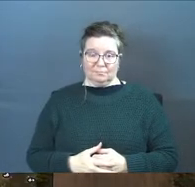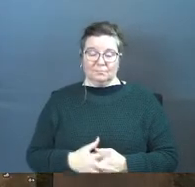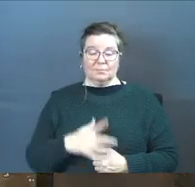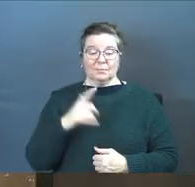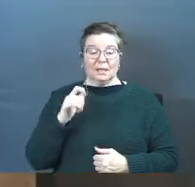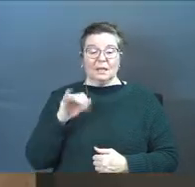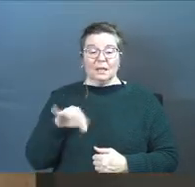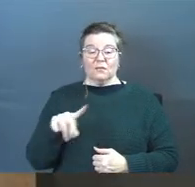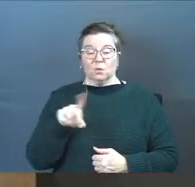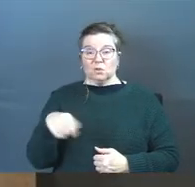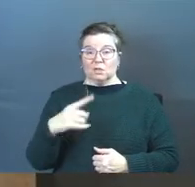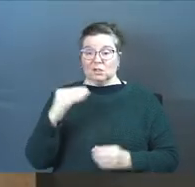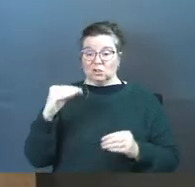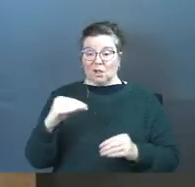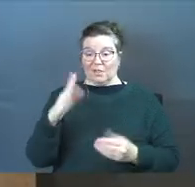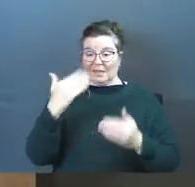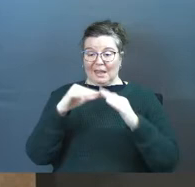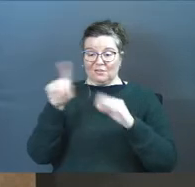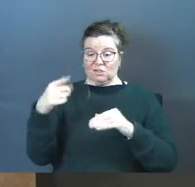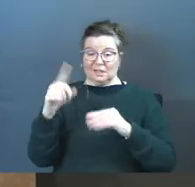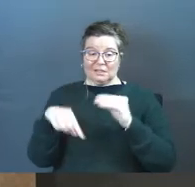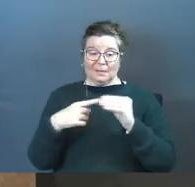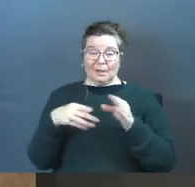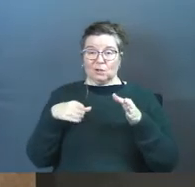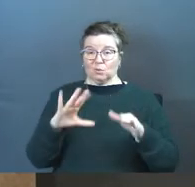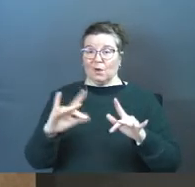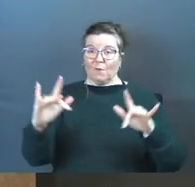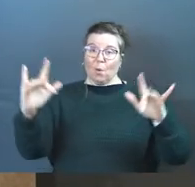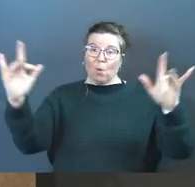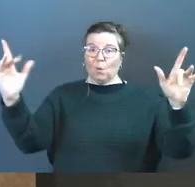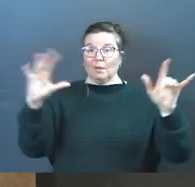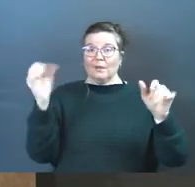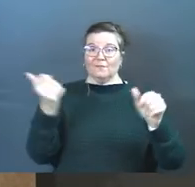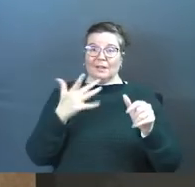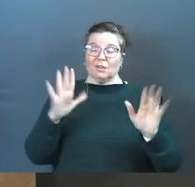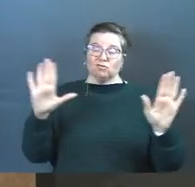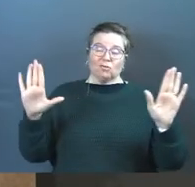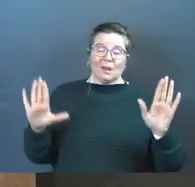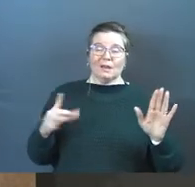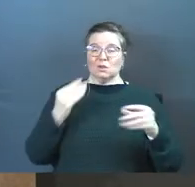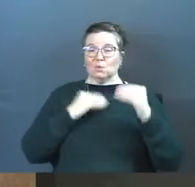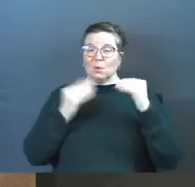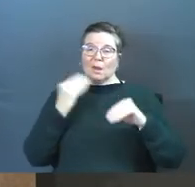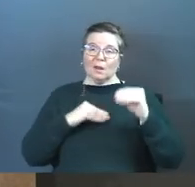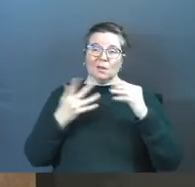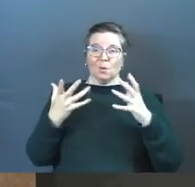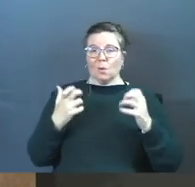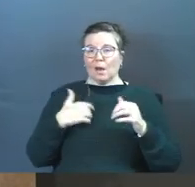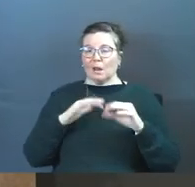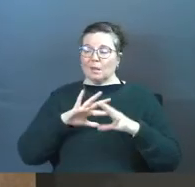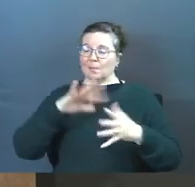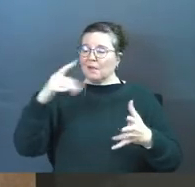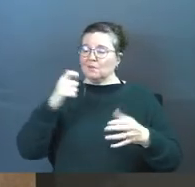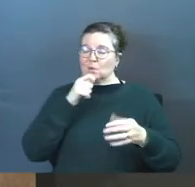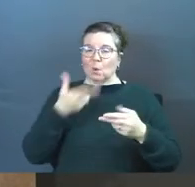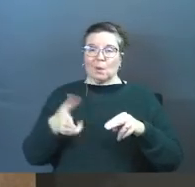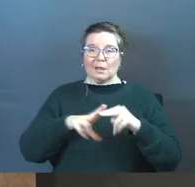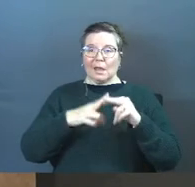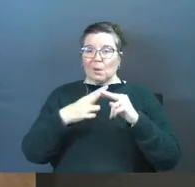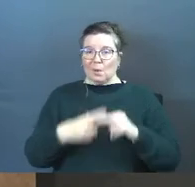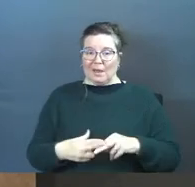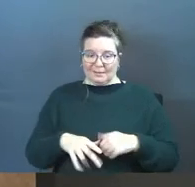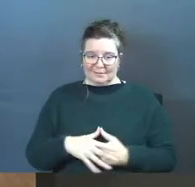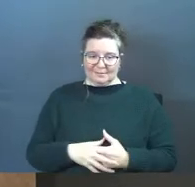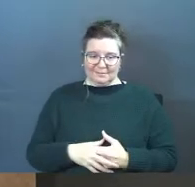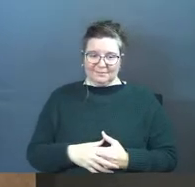because if you were just taught that heaven is just about streets of gold and everything's great and you eat all the food that you want at the buffet and you don't gain any weight